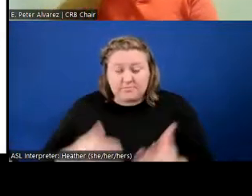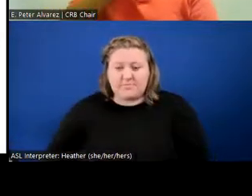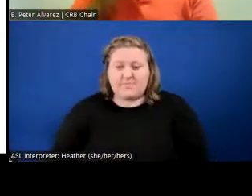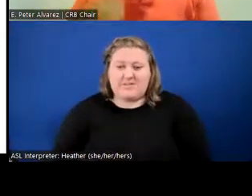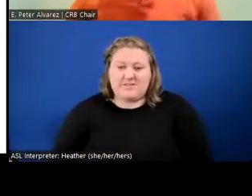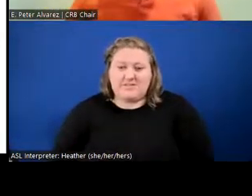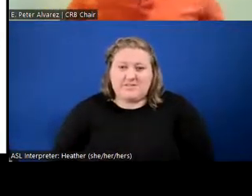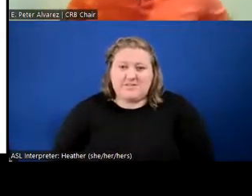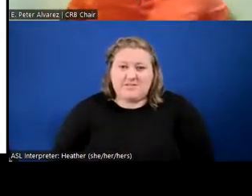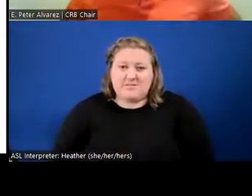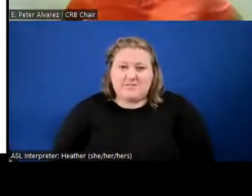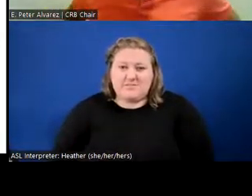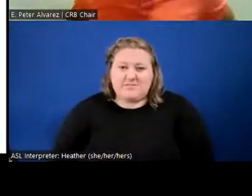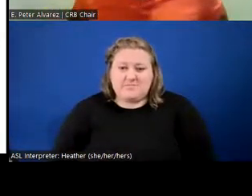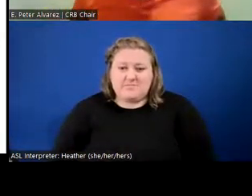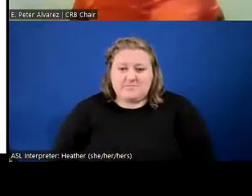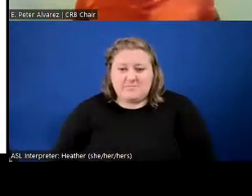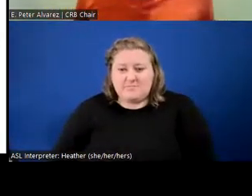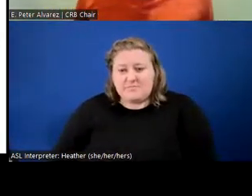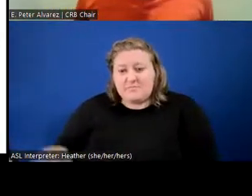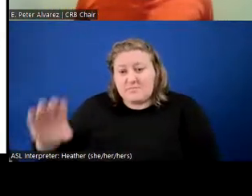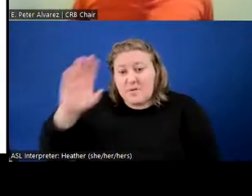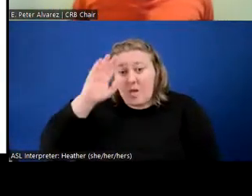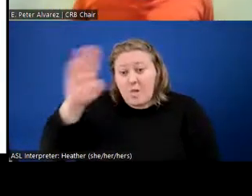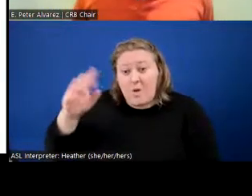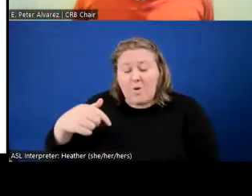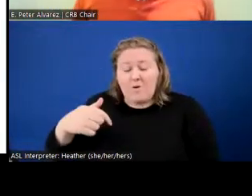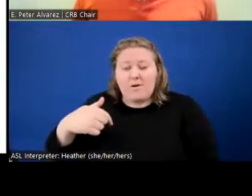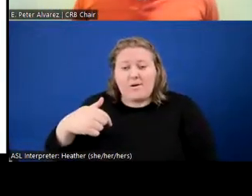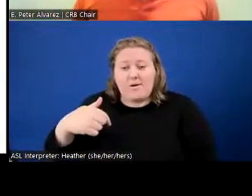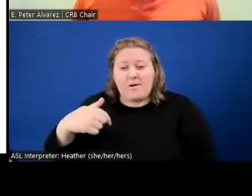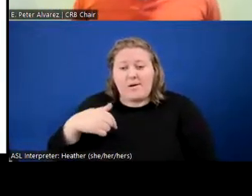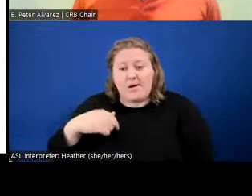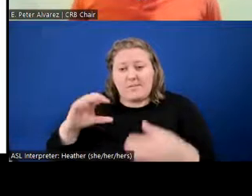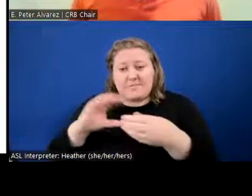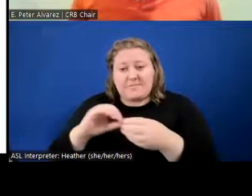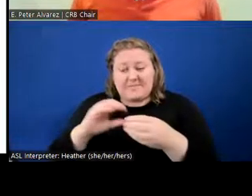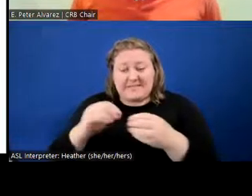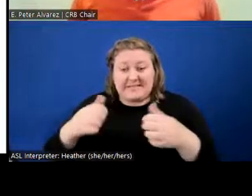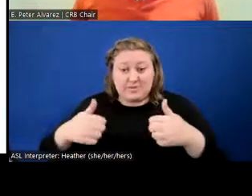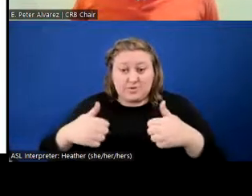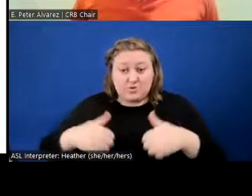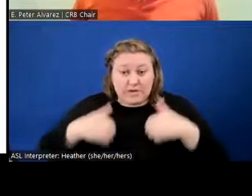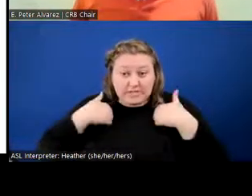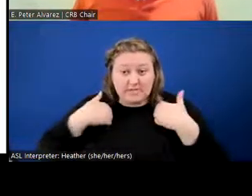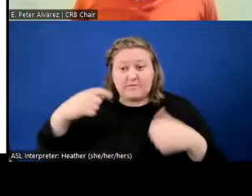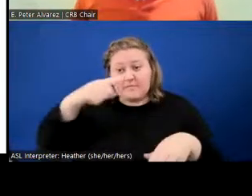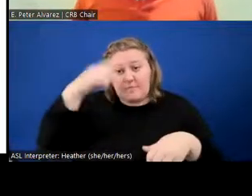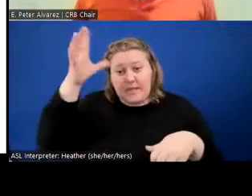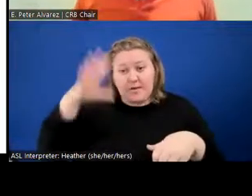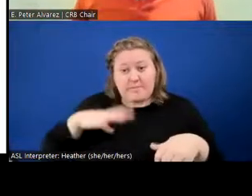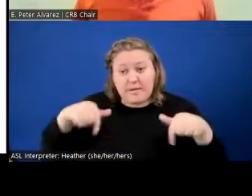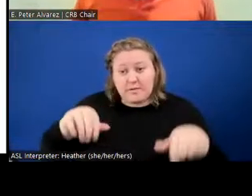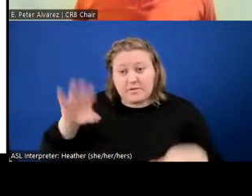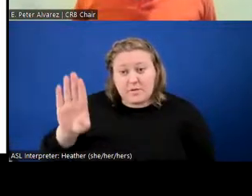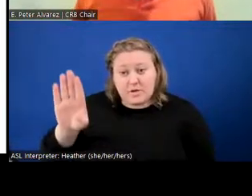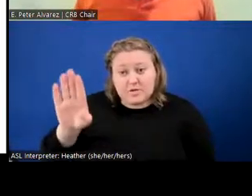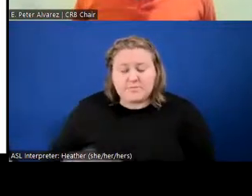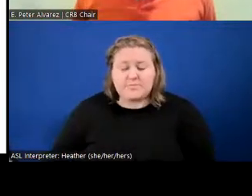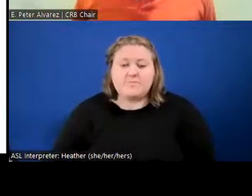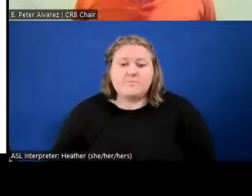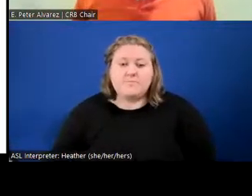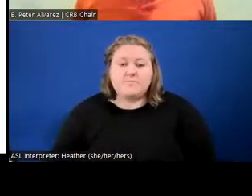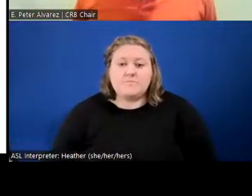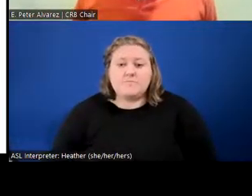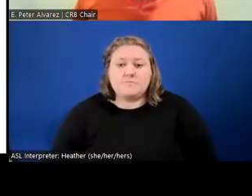Hello, everyone. So I'm going to speak now as a resident in Black Man in Boston. First of I appreciate